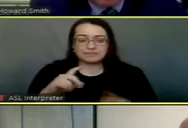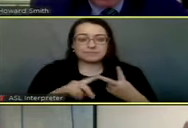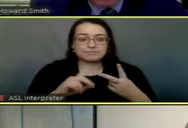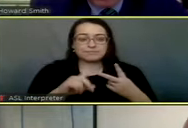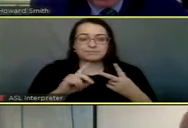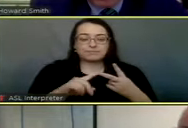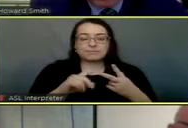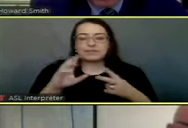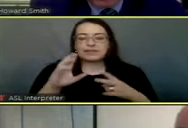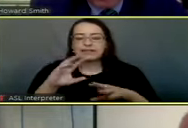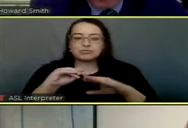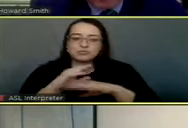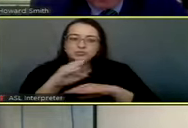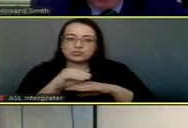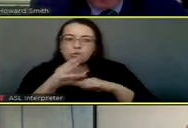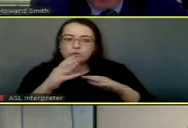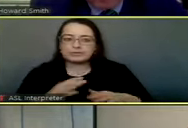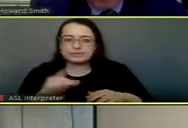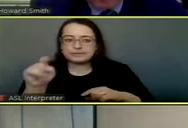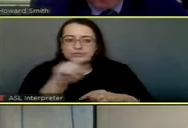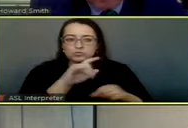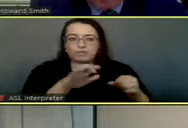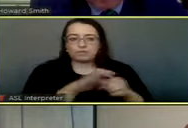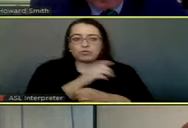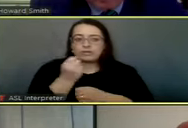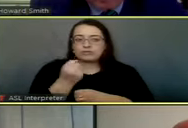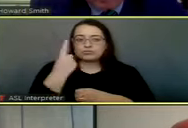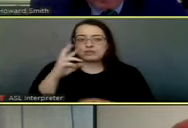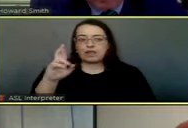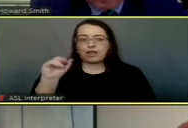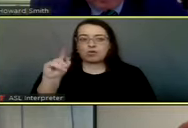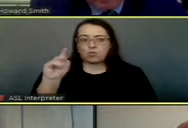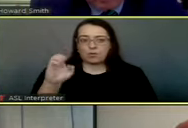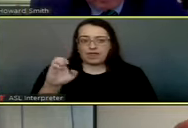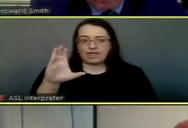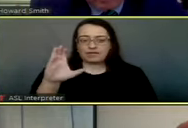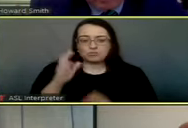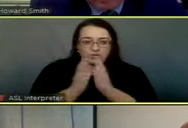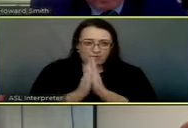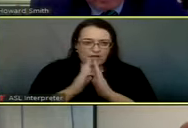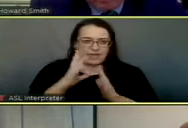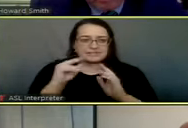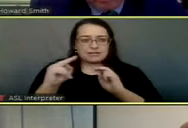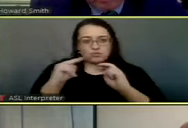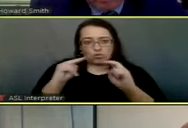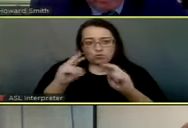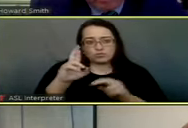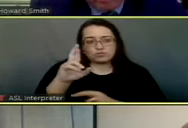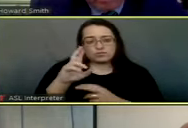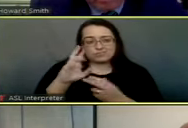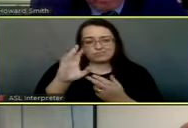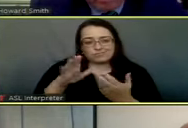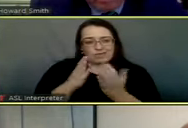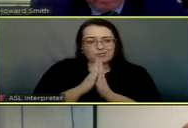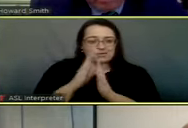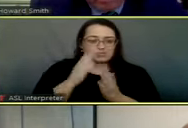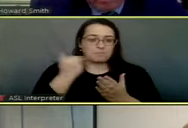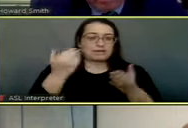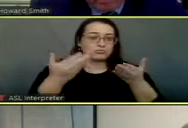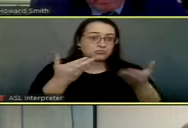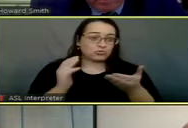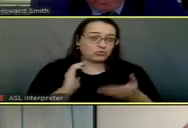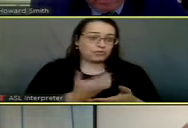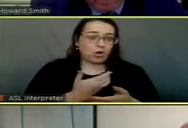through consultants to fully understand the rate case request and negotiate that request to best serve